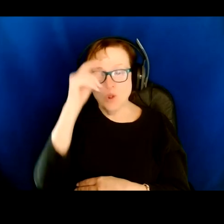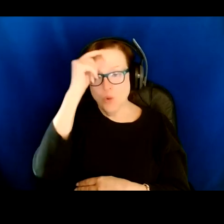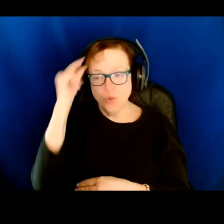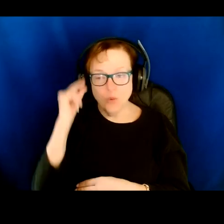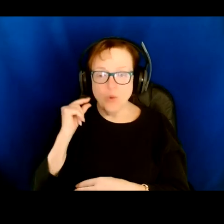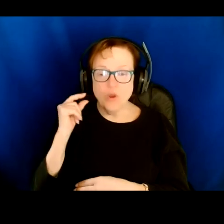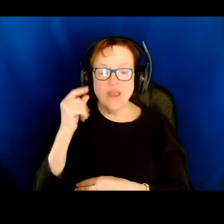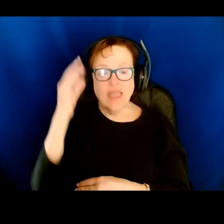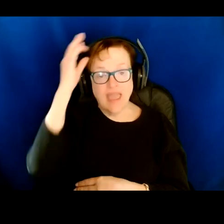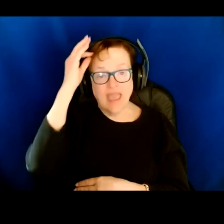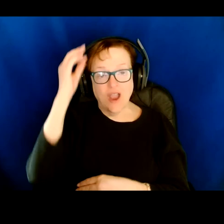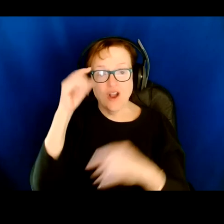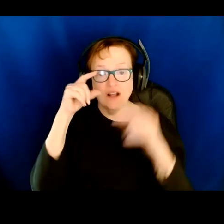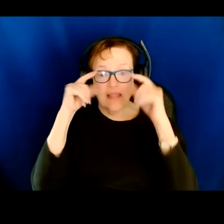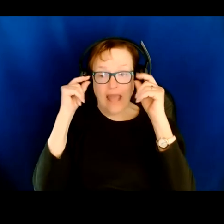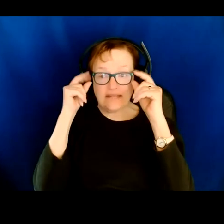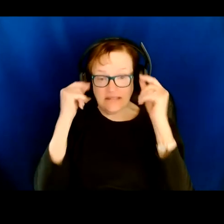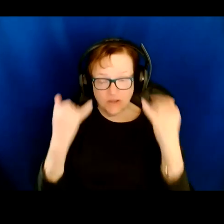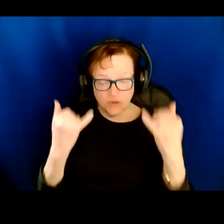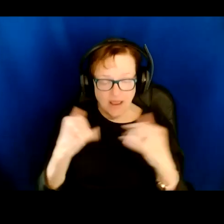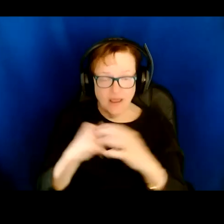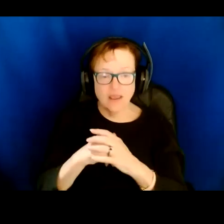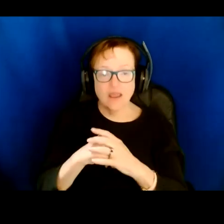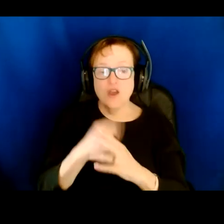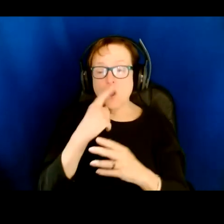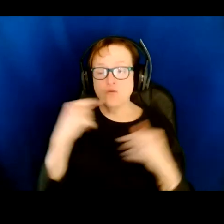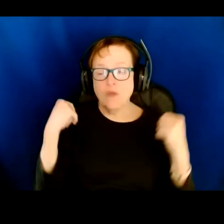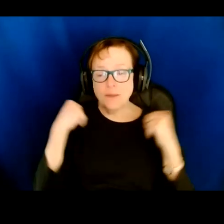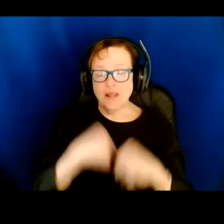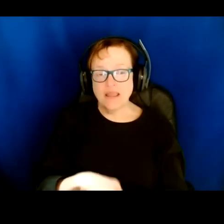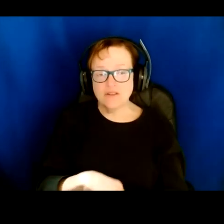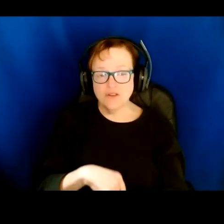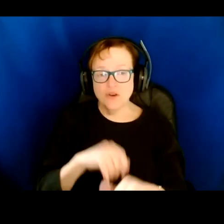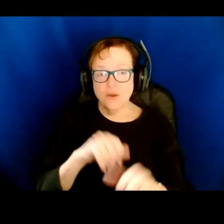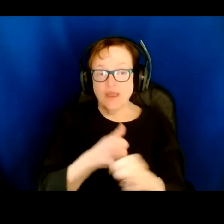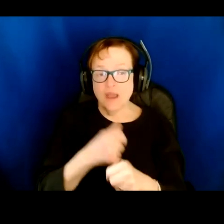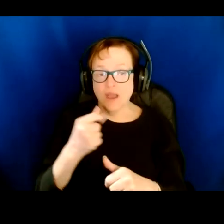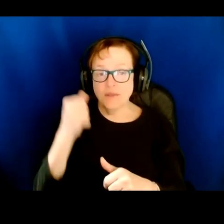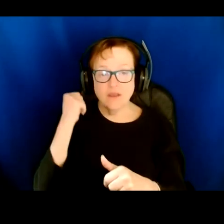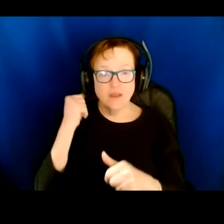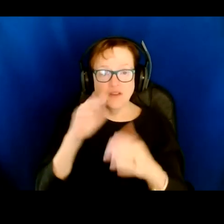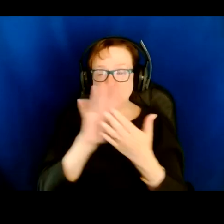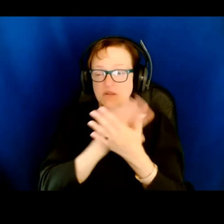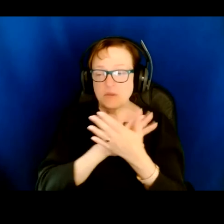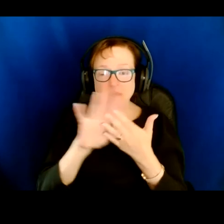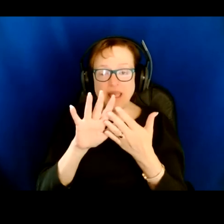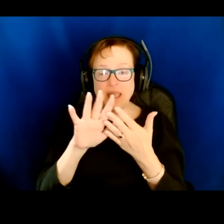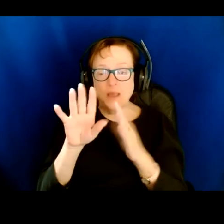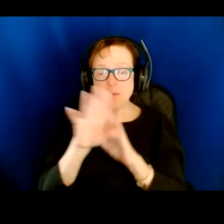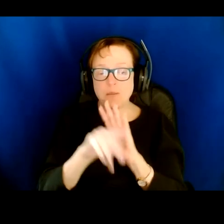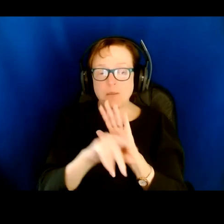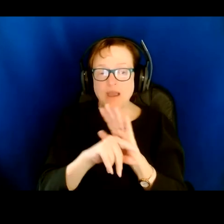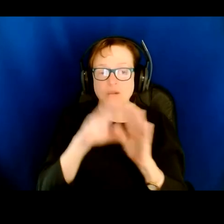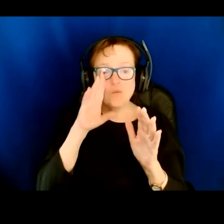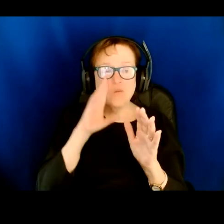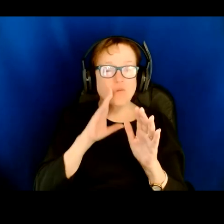I'm wearing glasses today. And a red blazer behind me in my background is just a plain background of brown